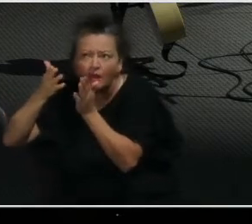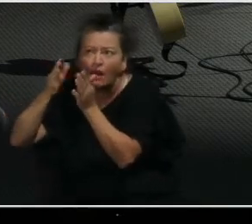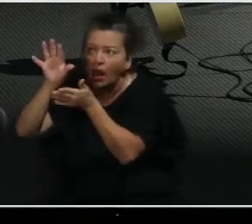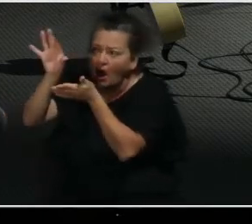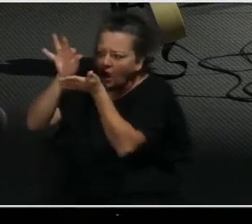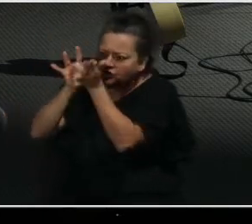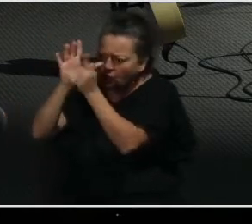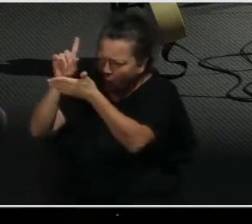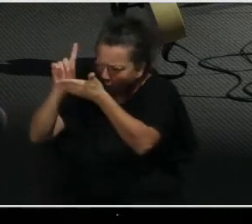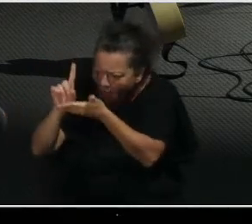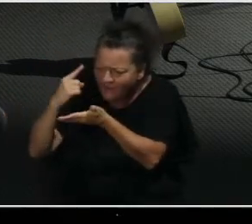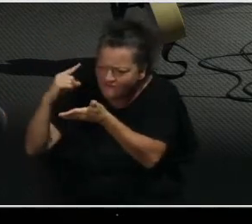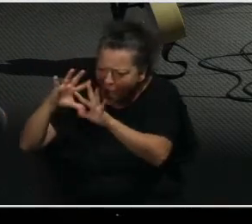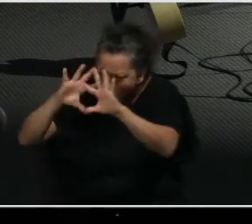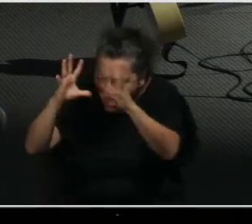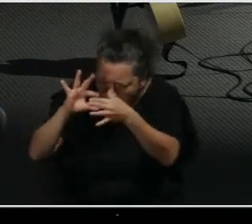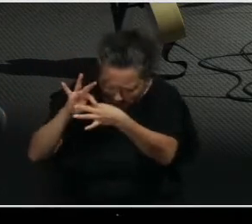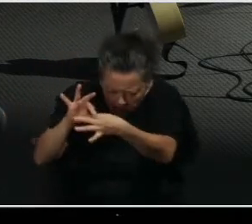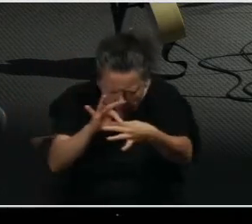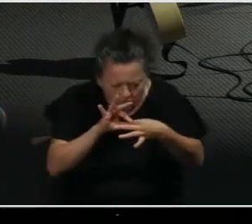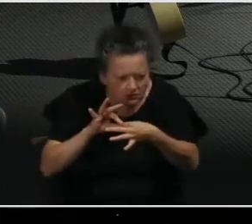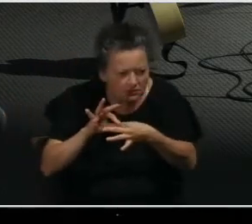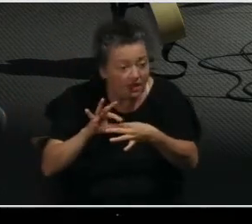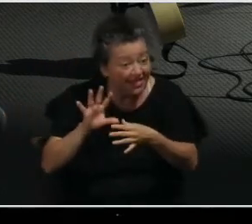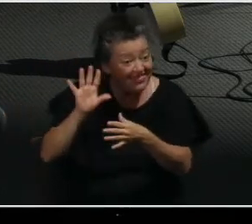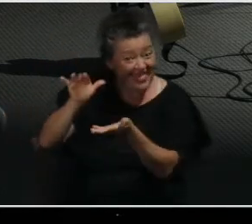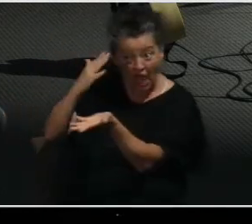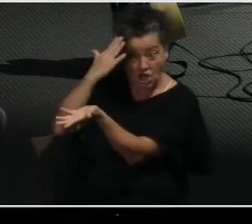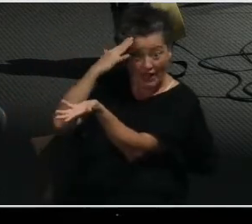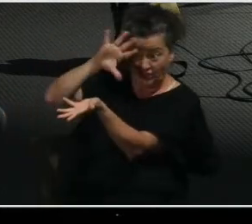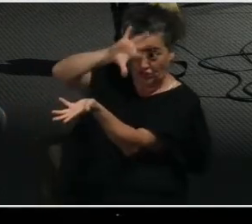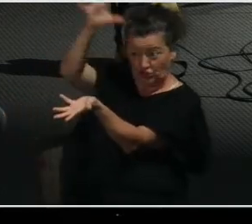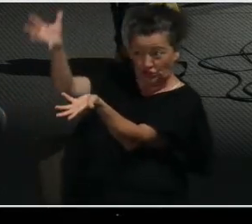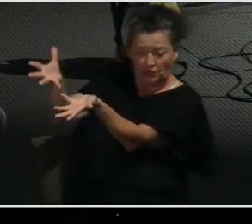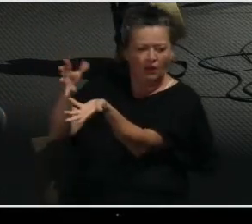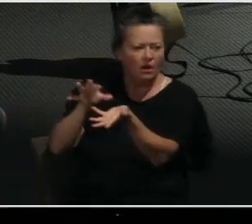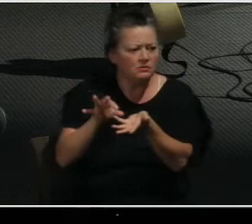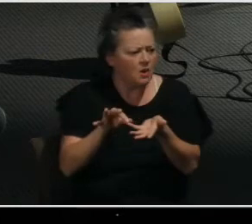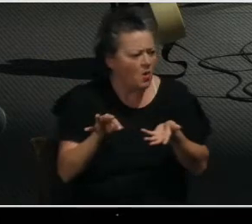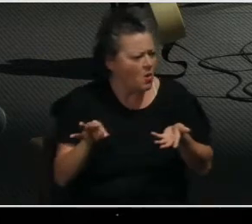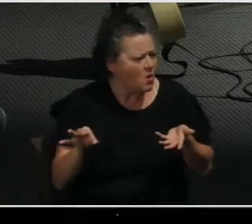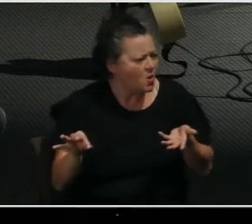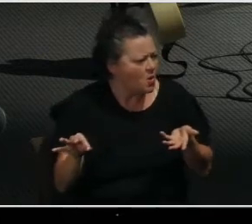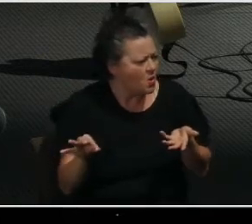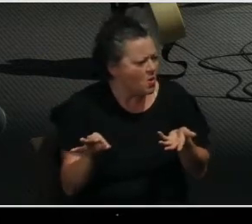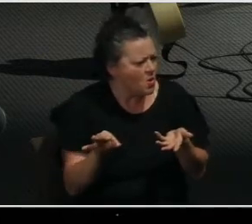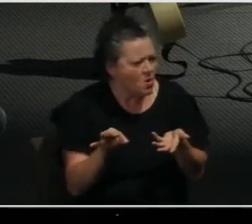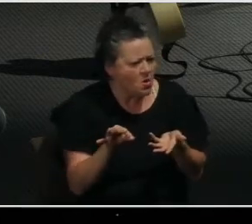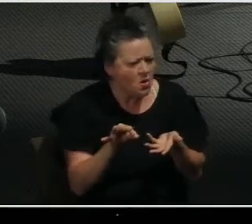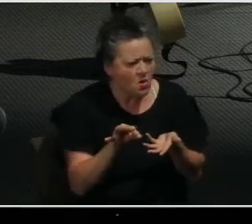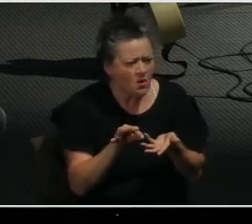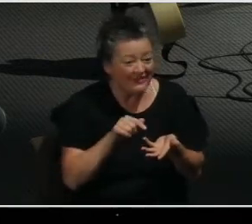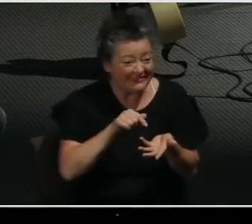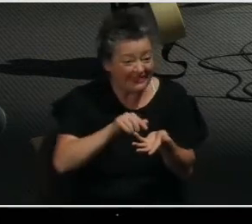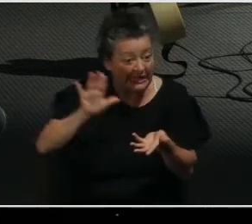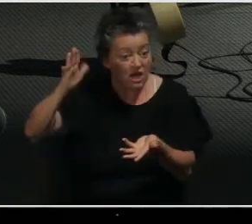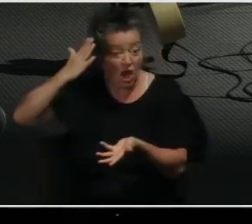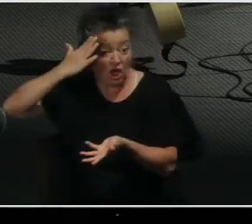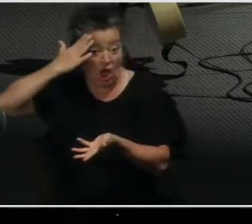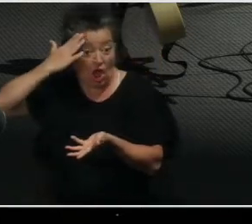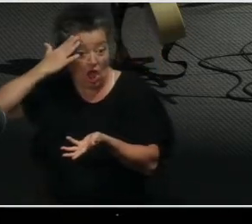And we need this knowledge because God's will and the knowledge of his will is very different